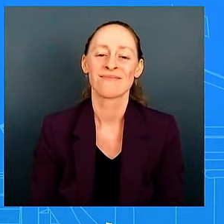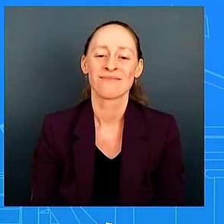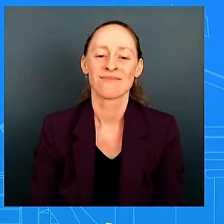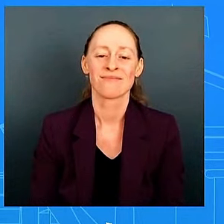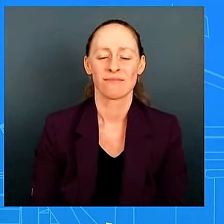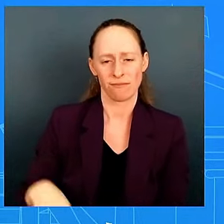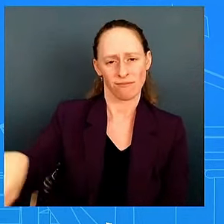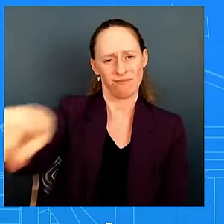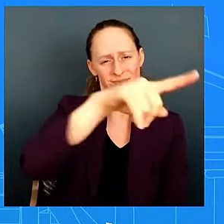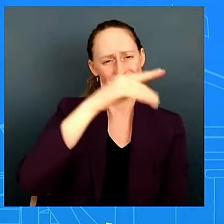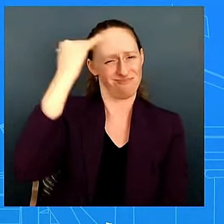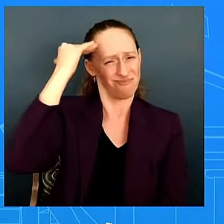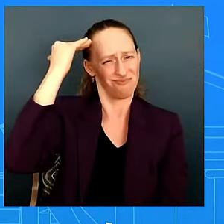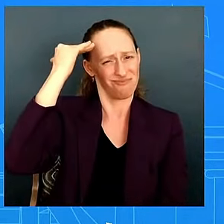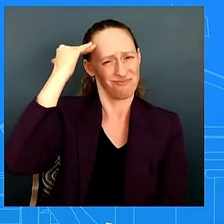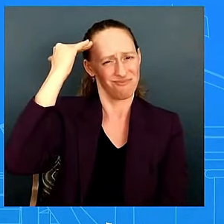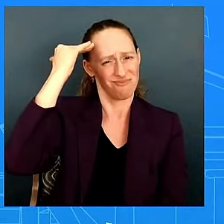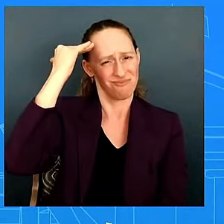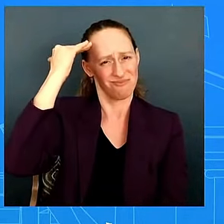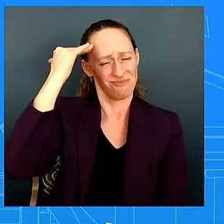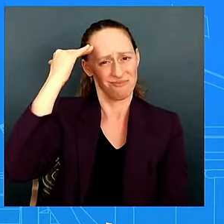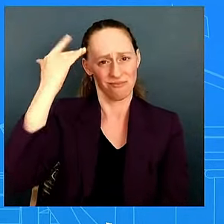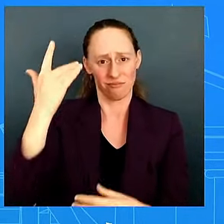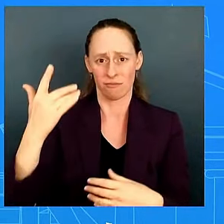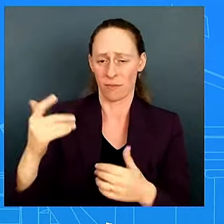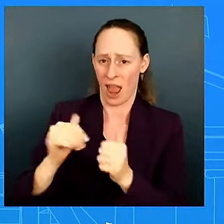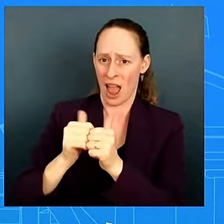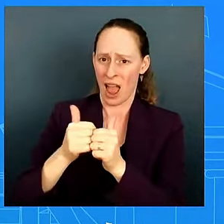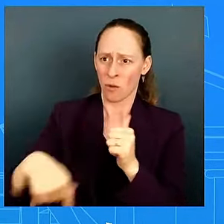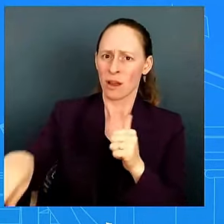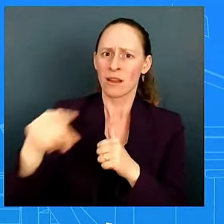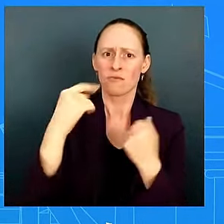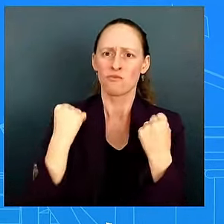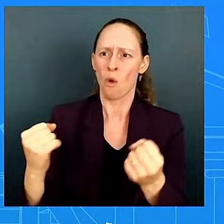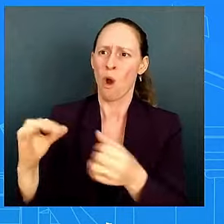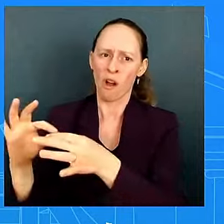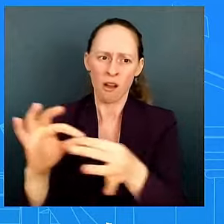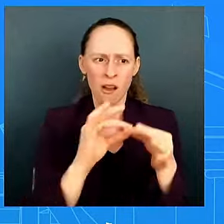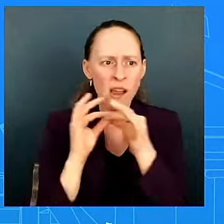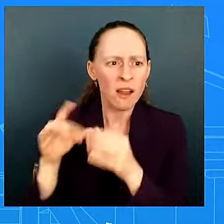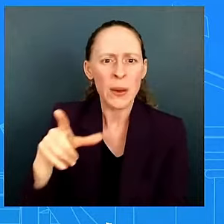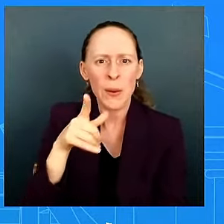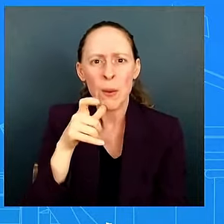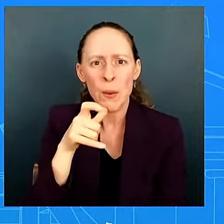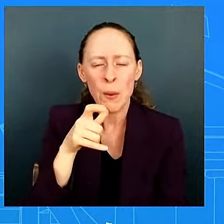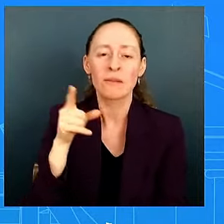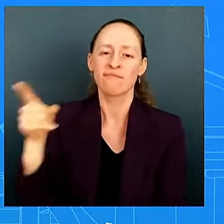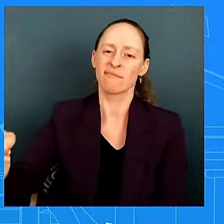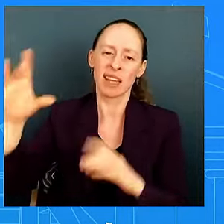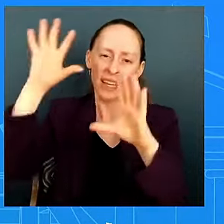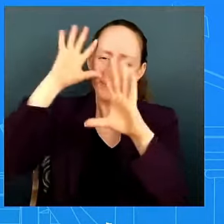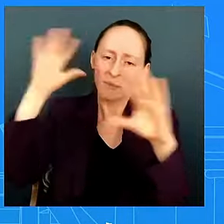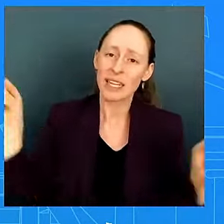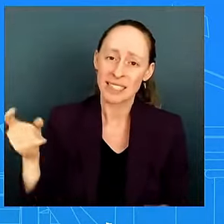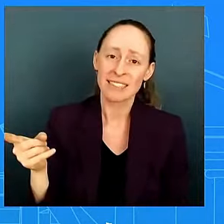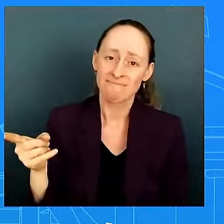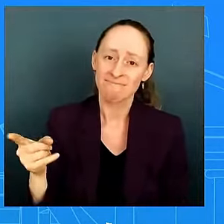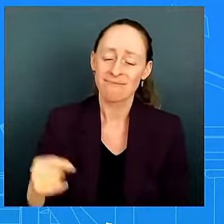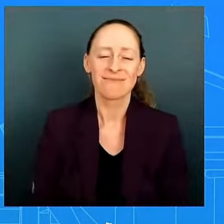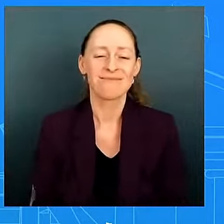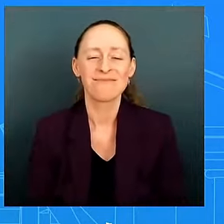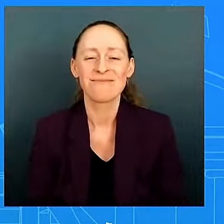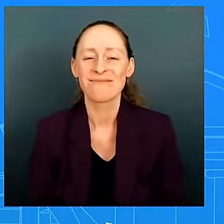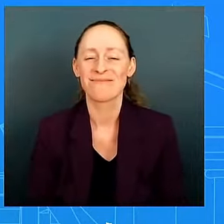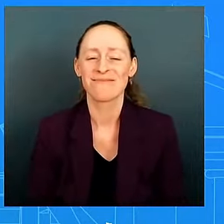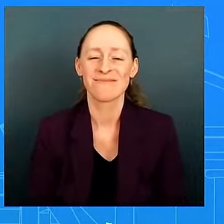big role in where nato is today the administration strongly criticized the